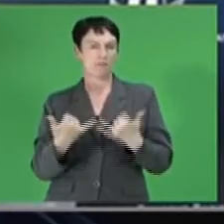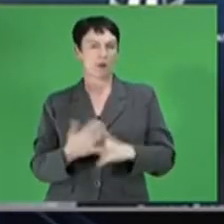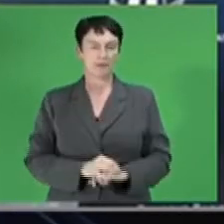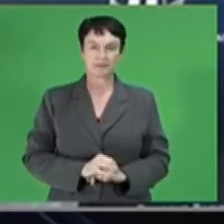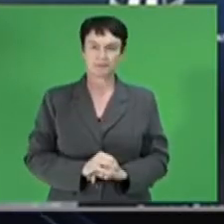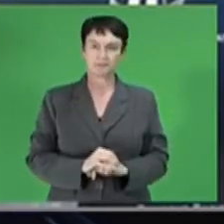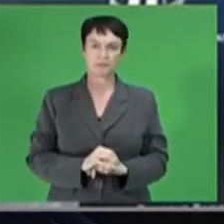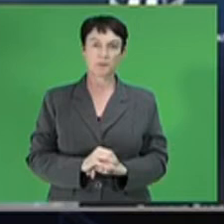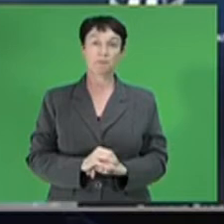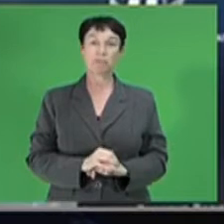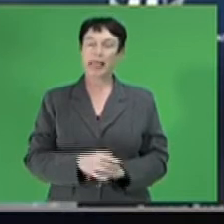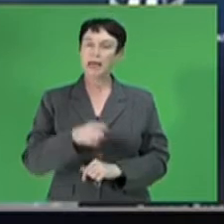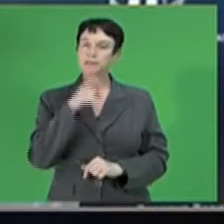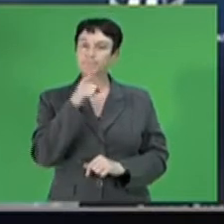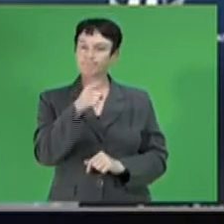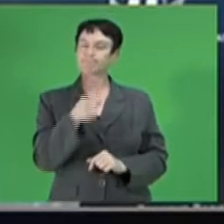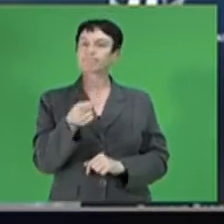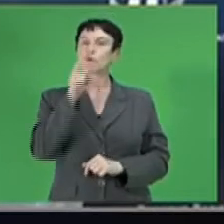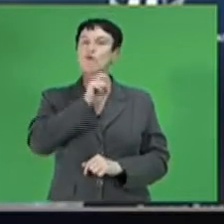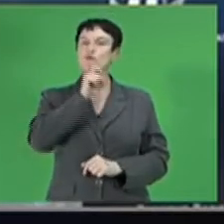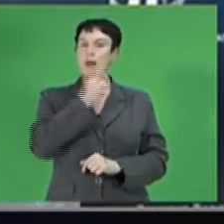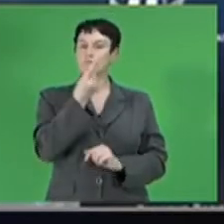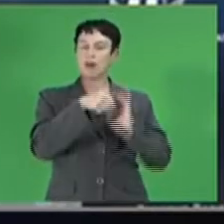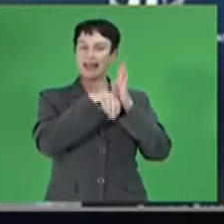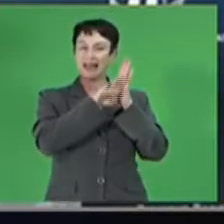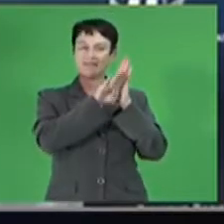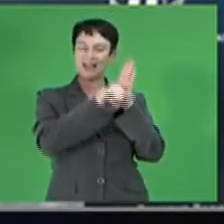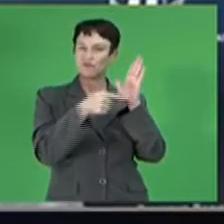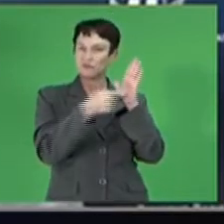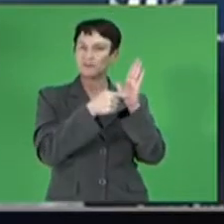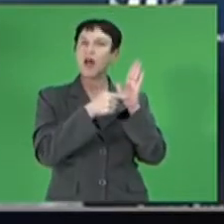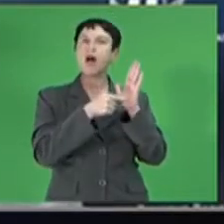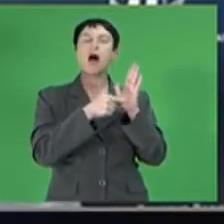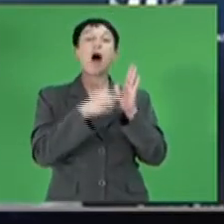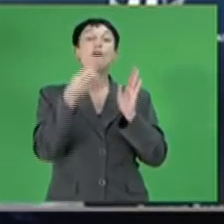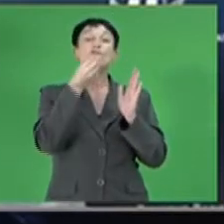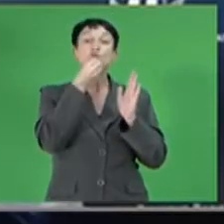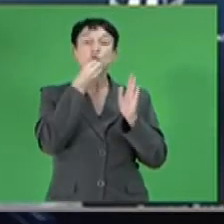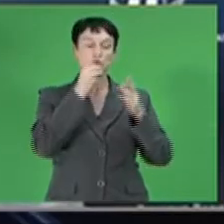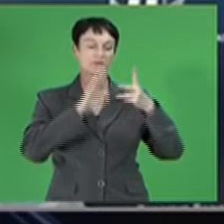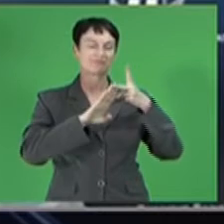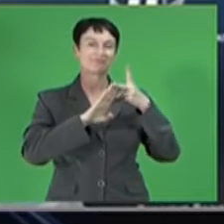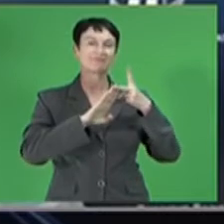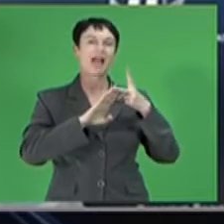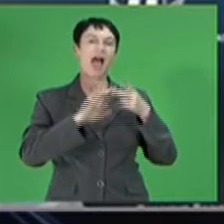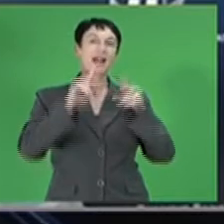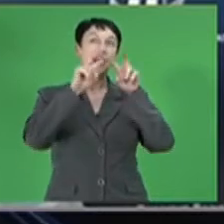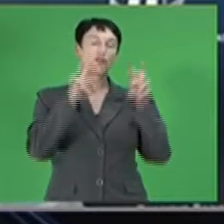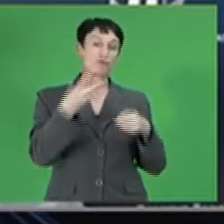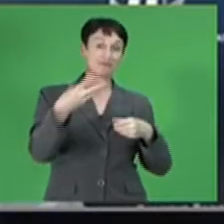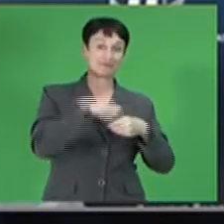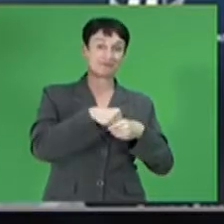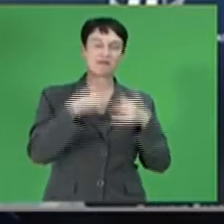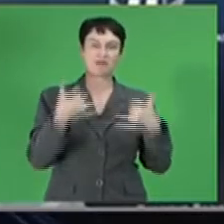Headline consumer price inflation for 2021 is revised slightly higher to 4.4% and remains